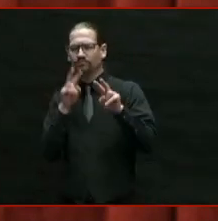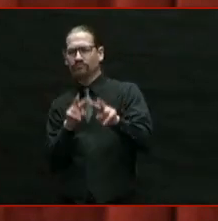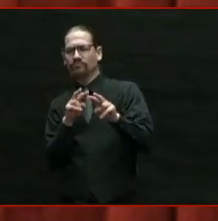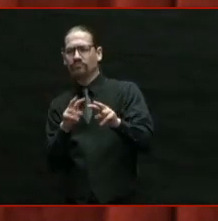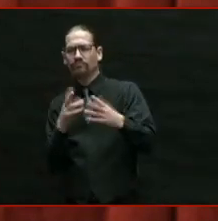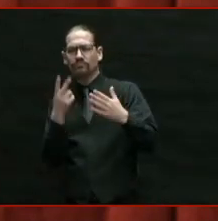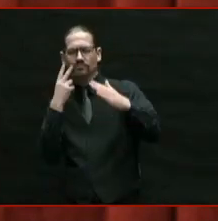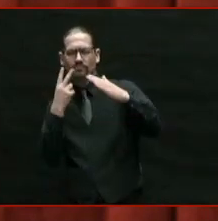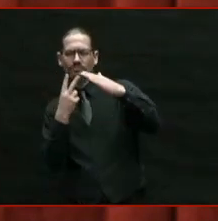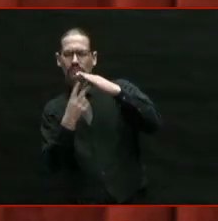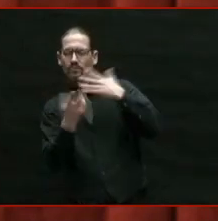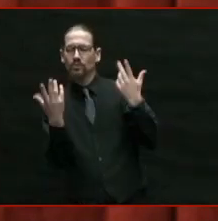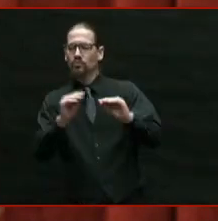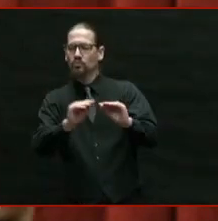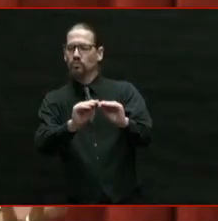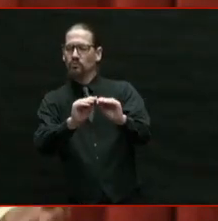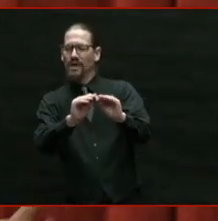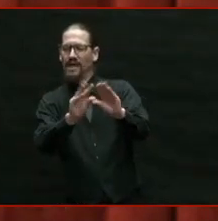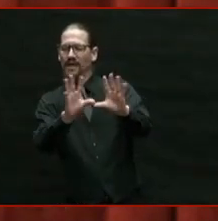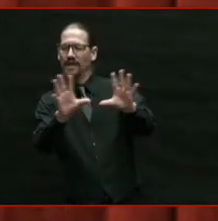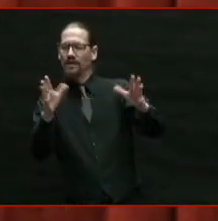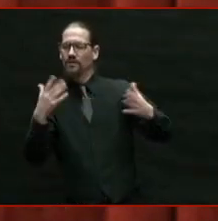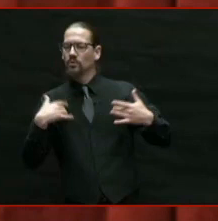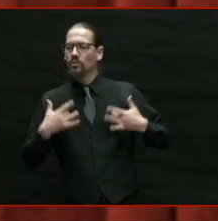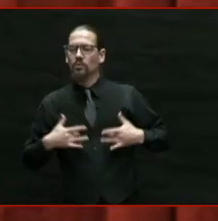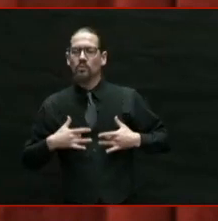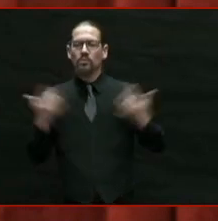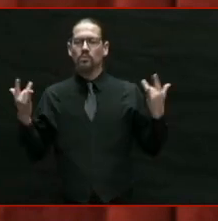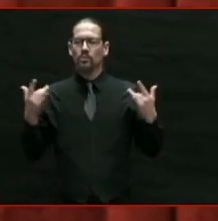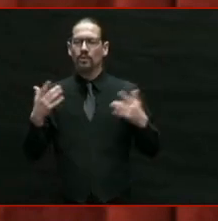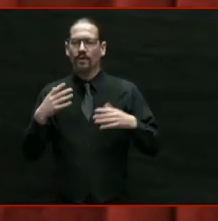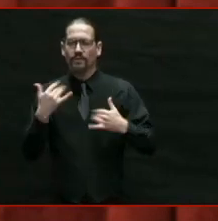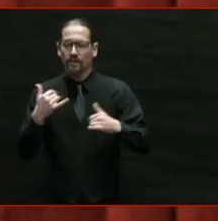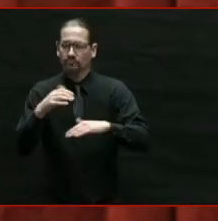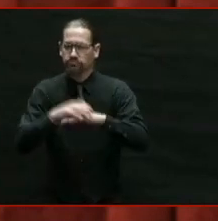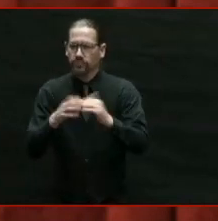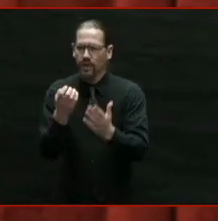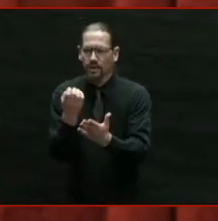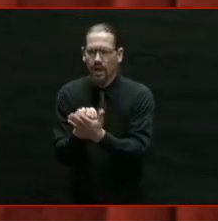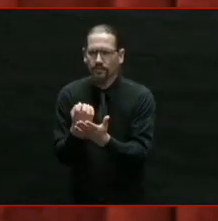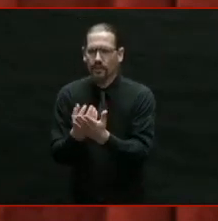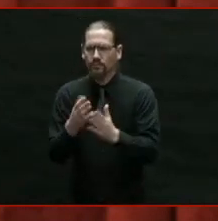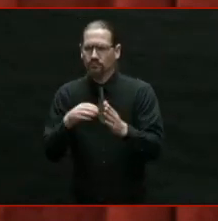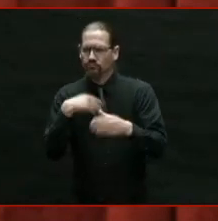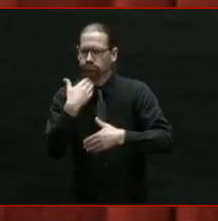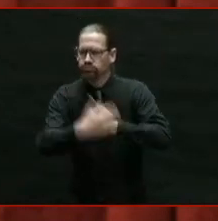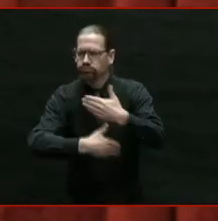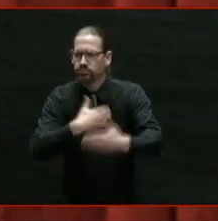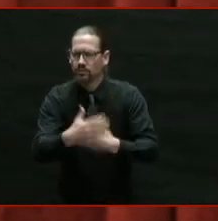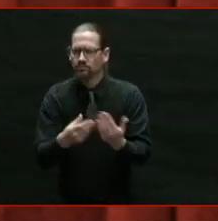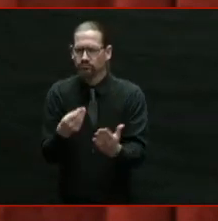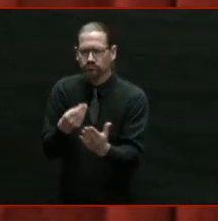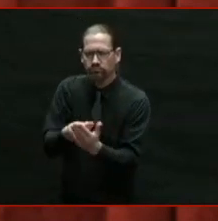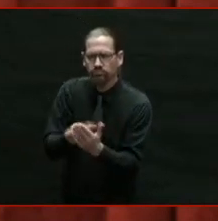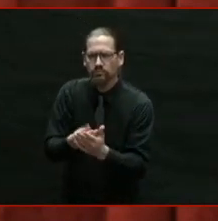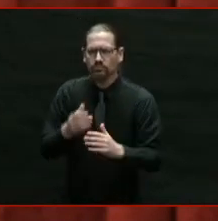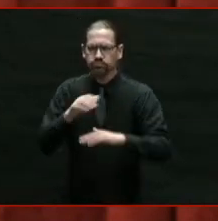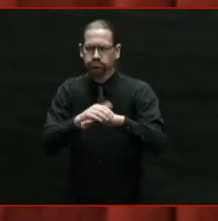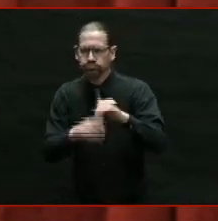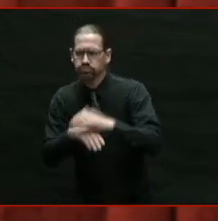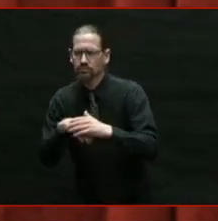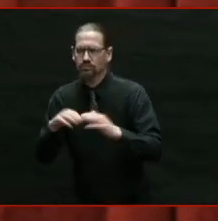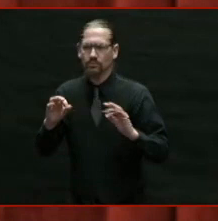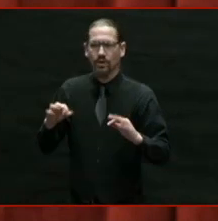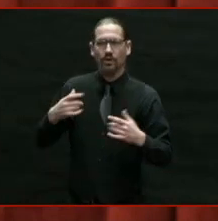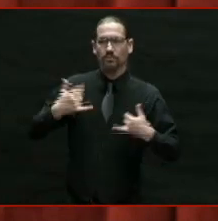more joyful, more prosperous time ahead. A time when we can be together. A time we can